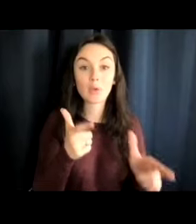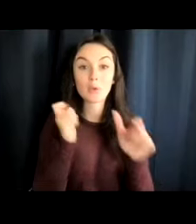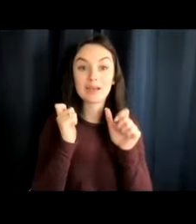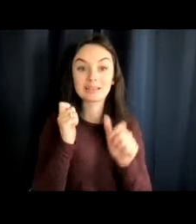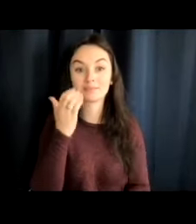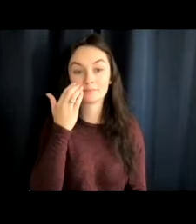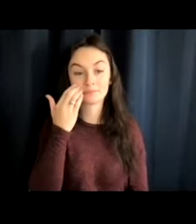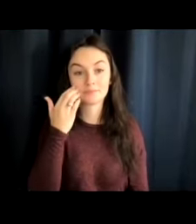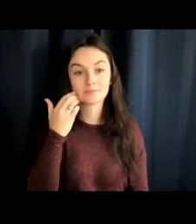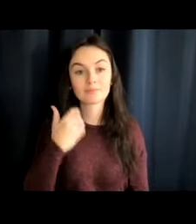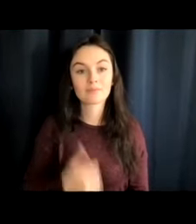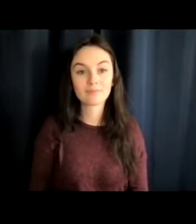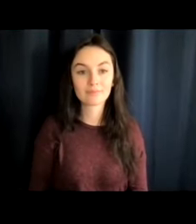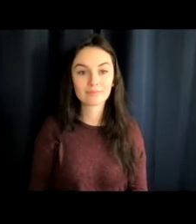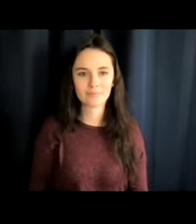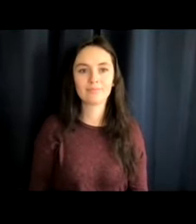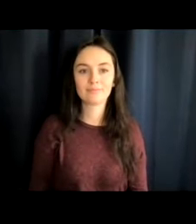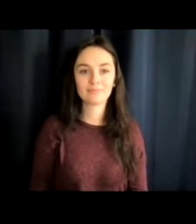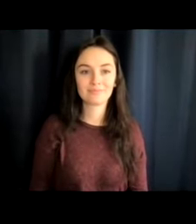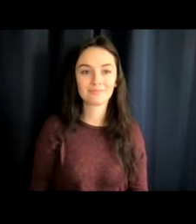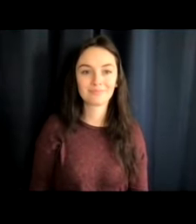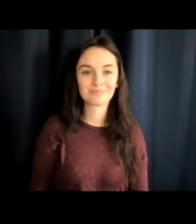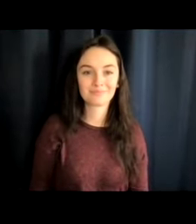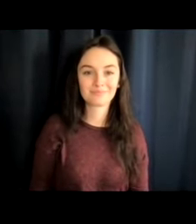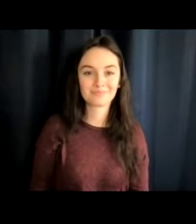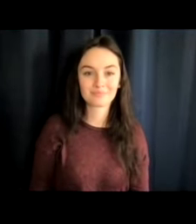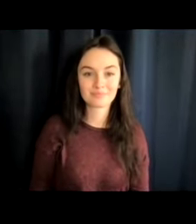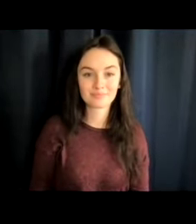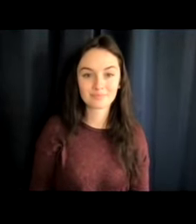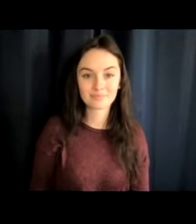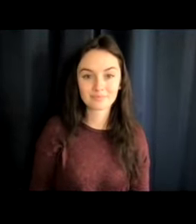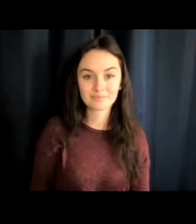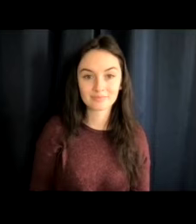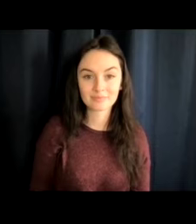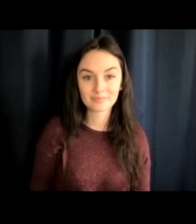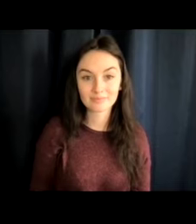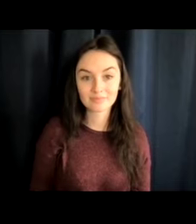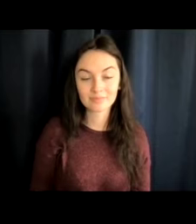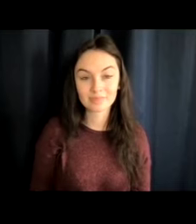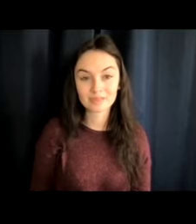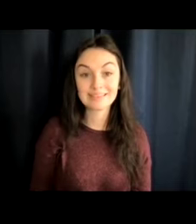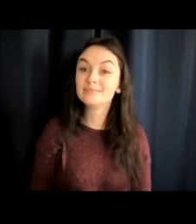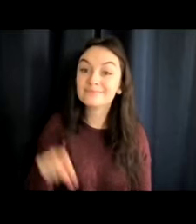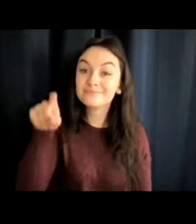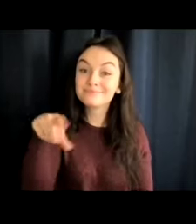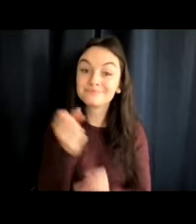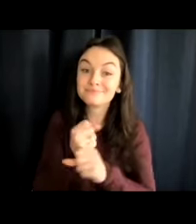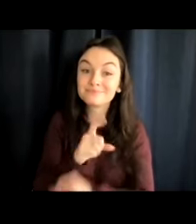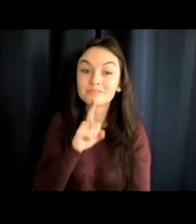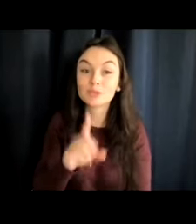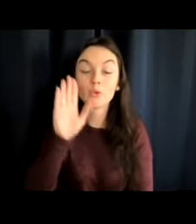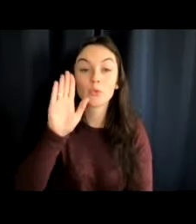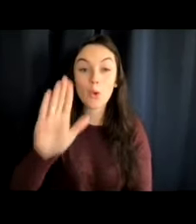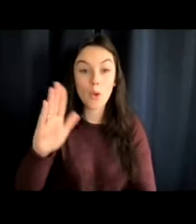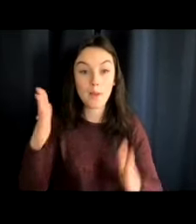look! Wow! Where did he come from? Your bag... You have to make sure that your bag is really